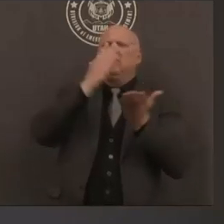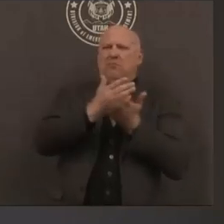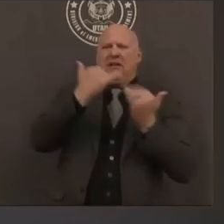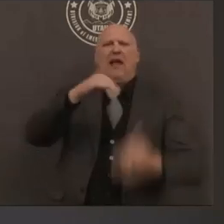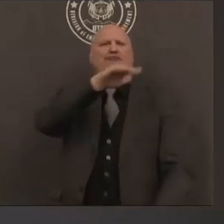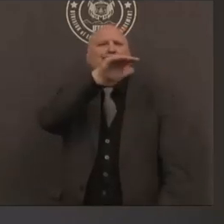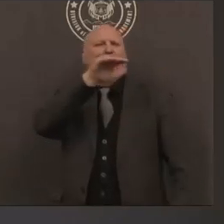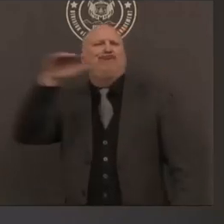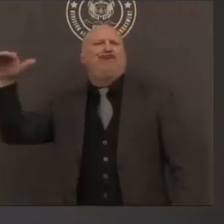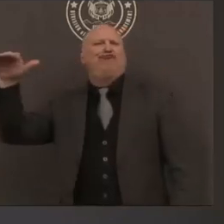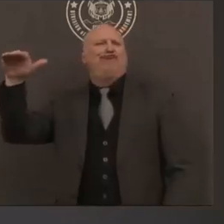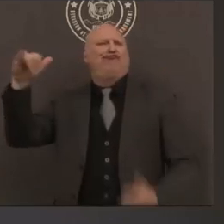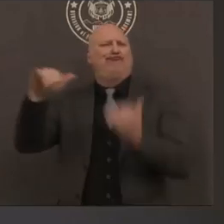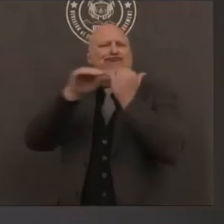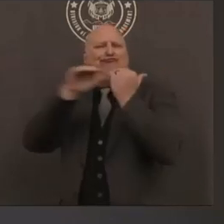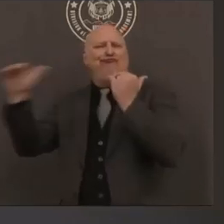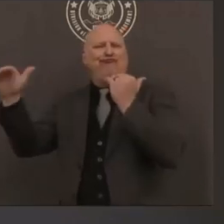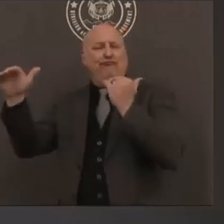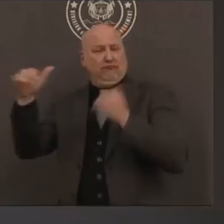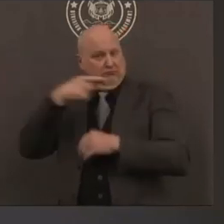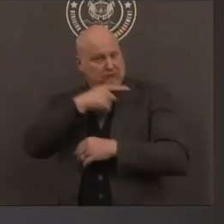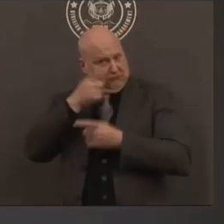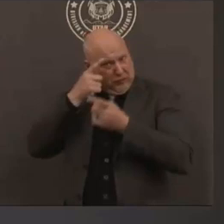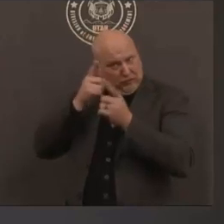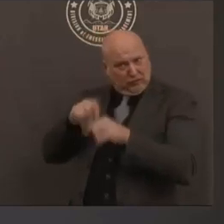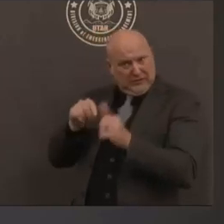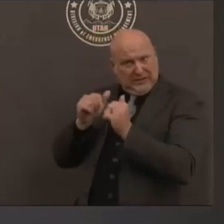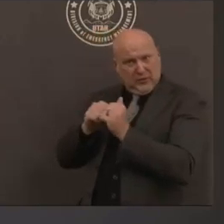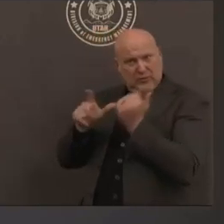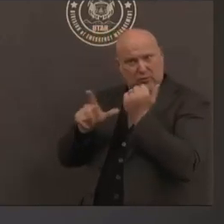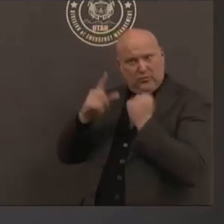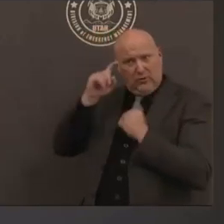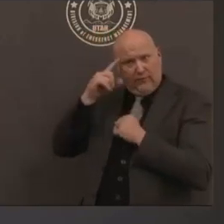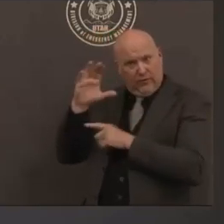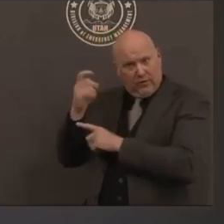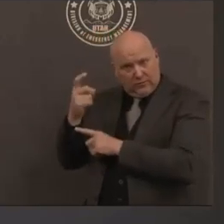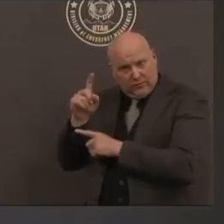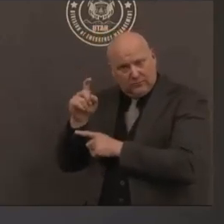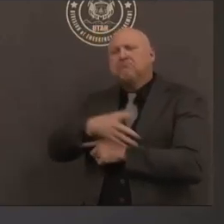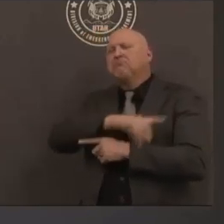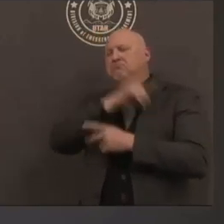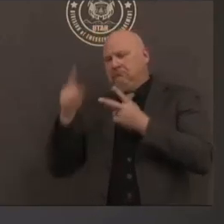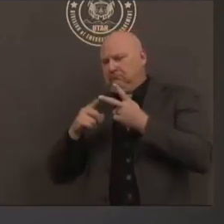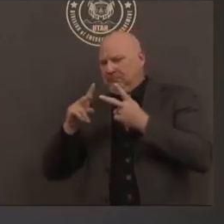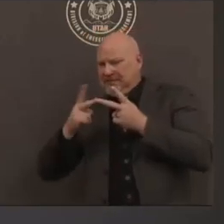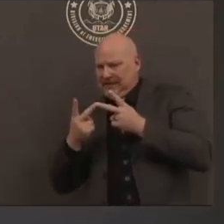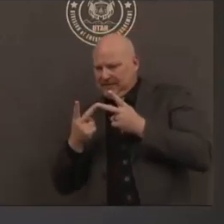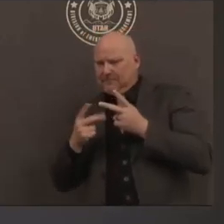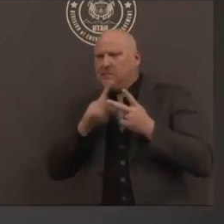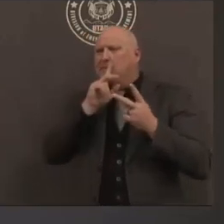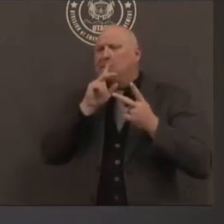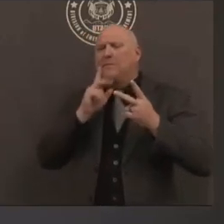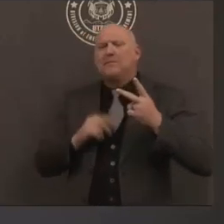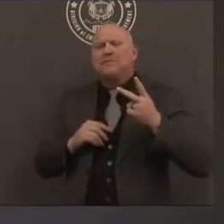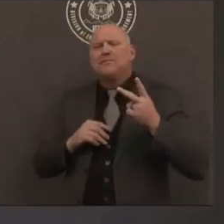agree with that assessment do you see it that way and number two is if that is true how can we make sure that we don't behave in a way